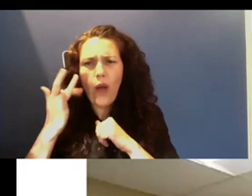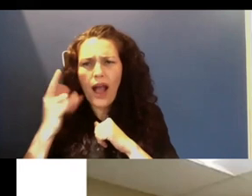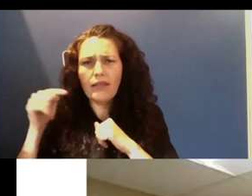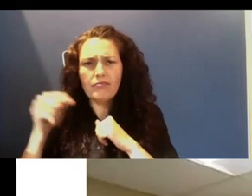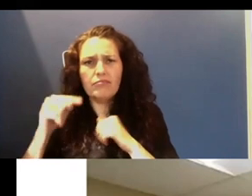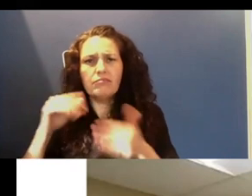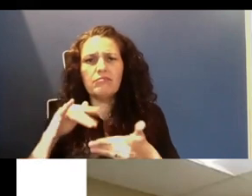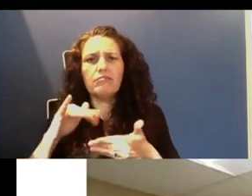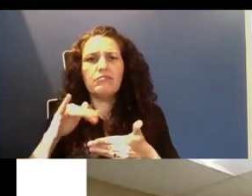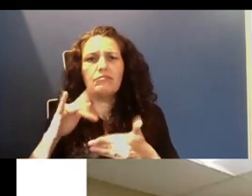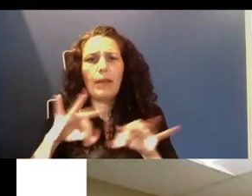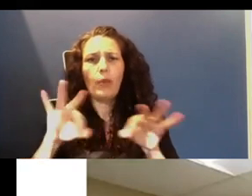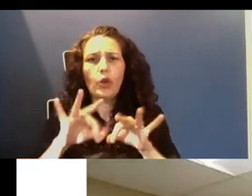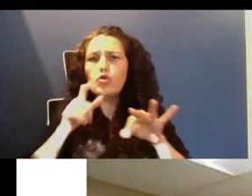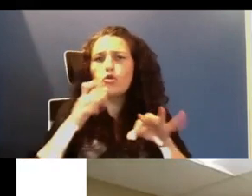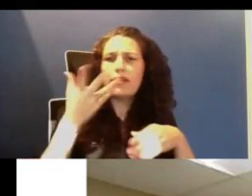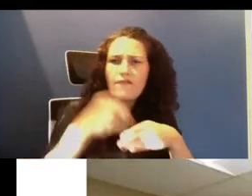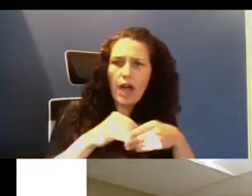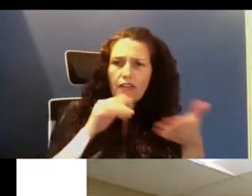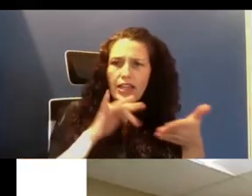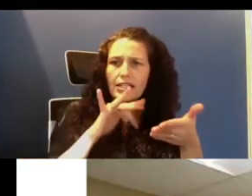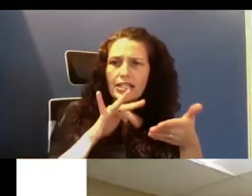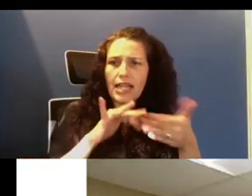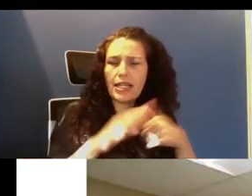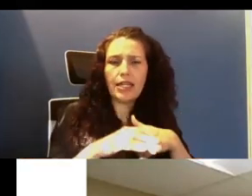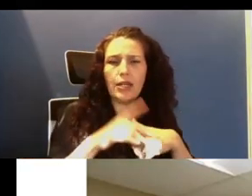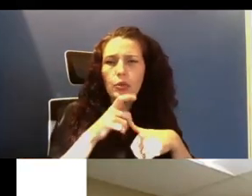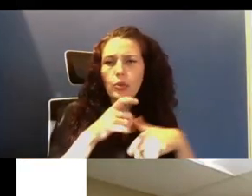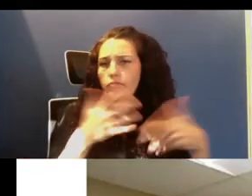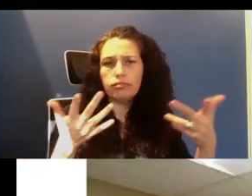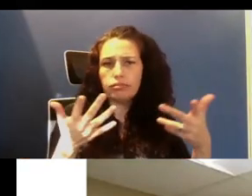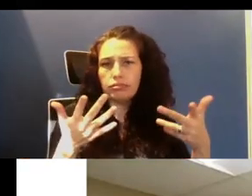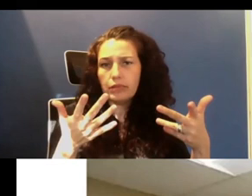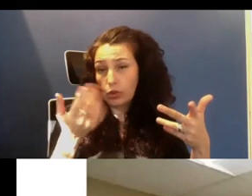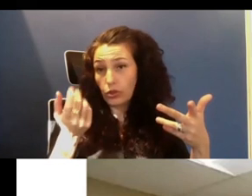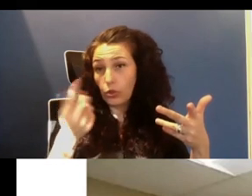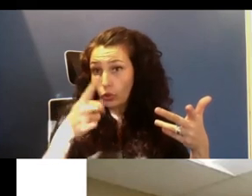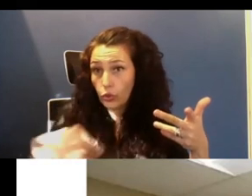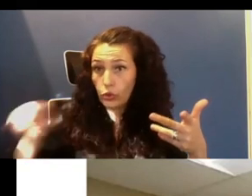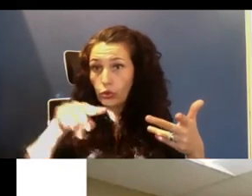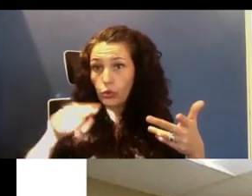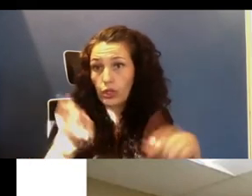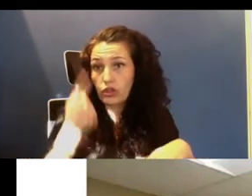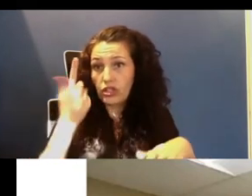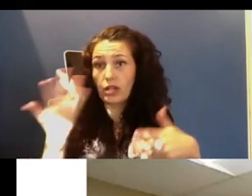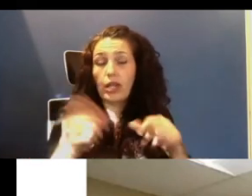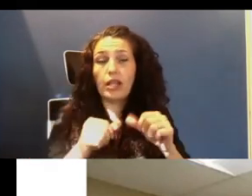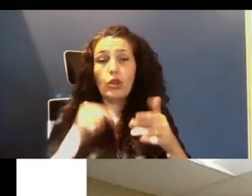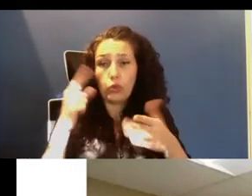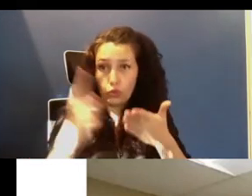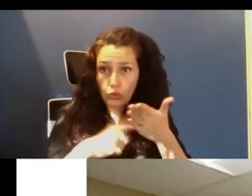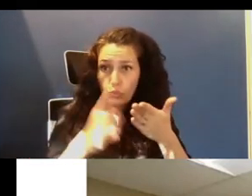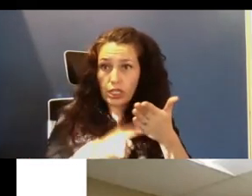and to help other people and you guys understand that there is ongoing research where we're looking at